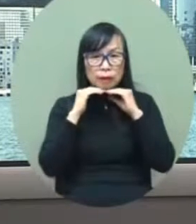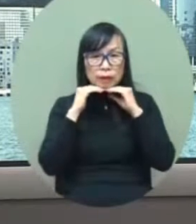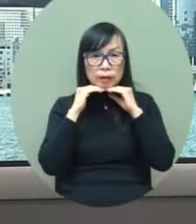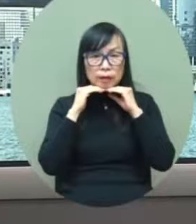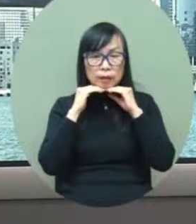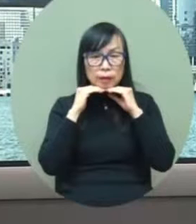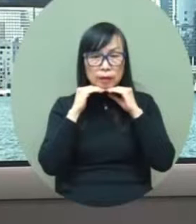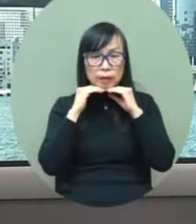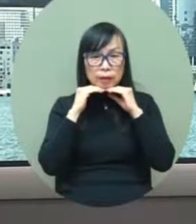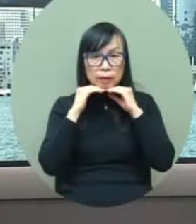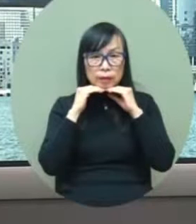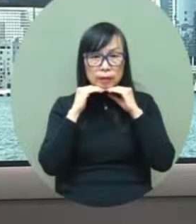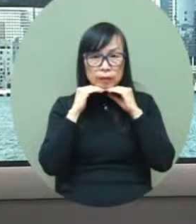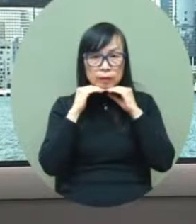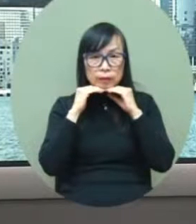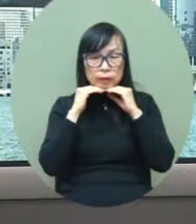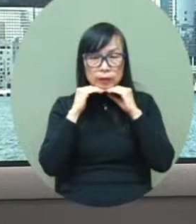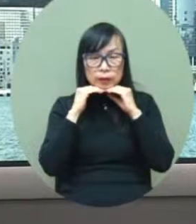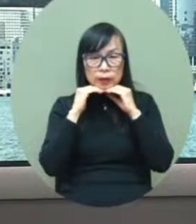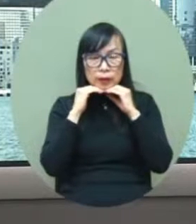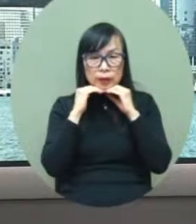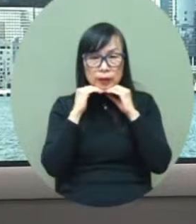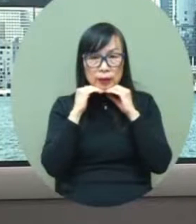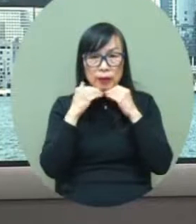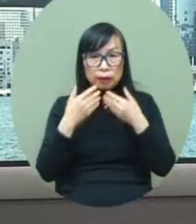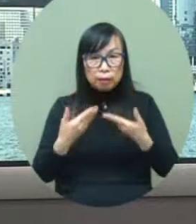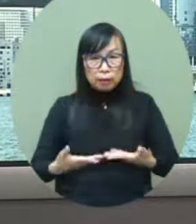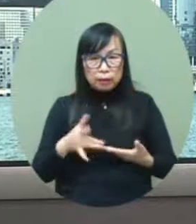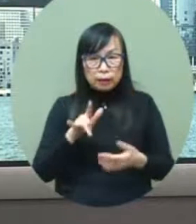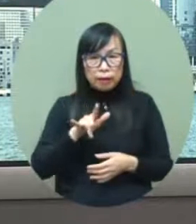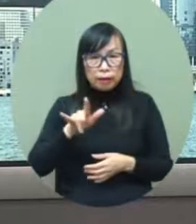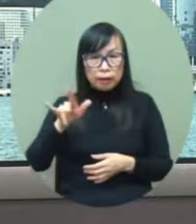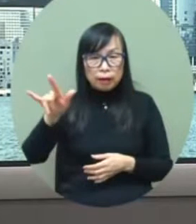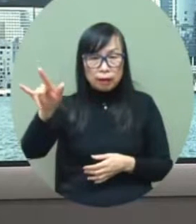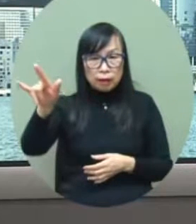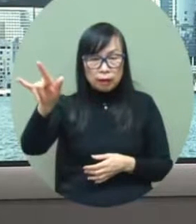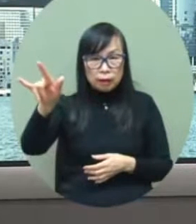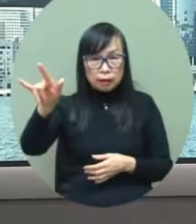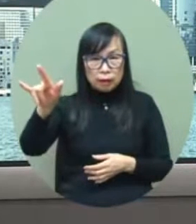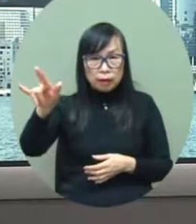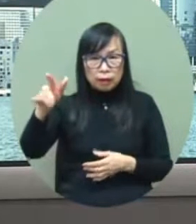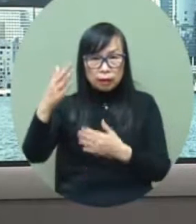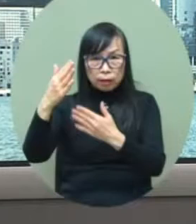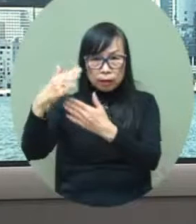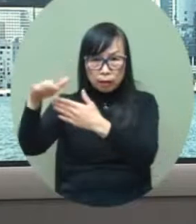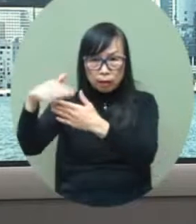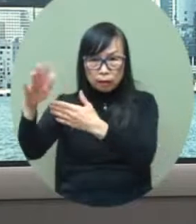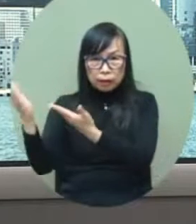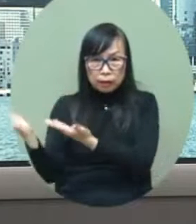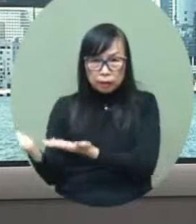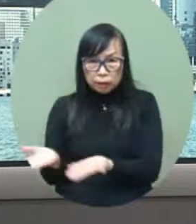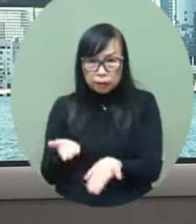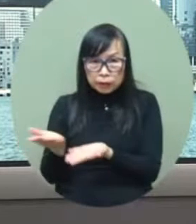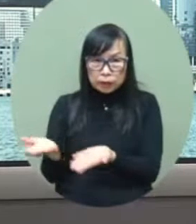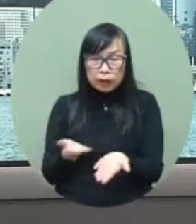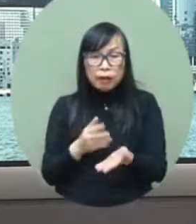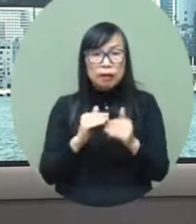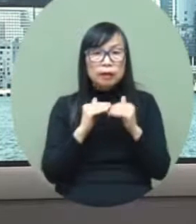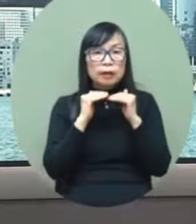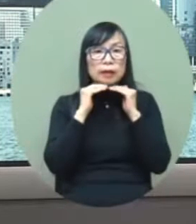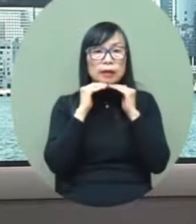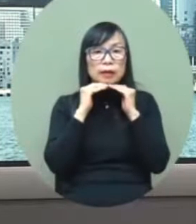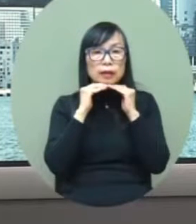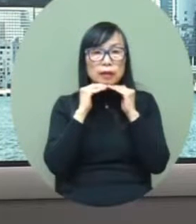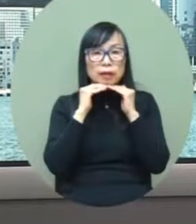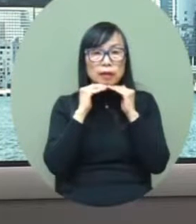governments and the local commercial sectors and i look to some fruitful results as a result of